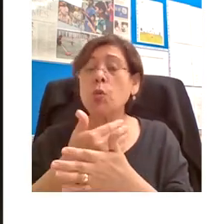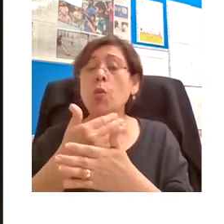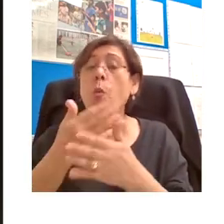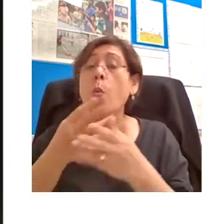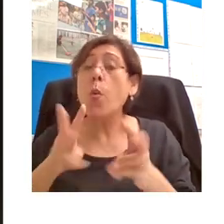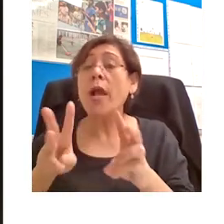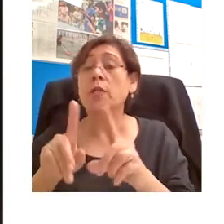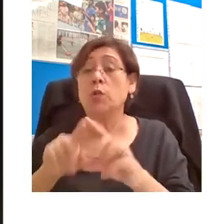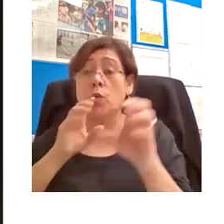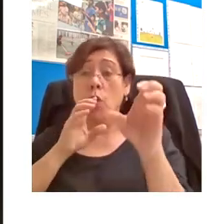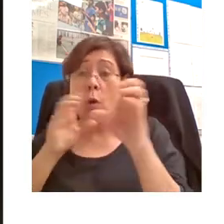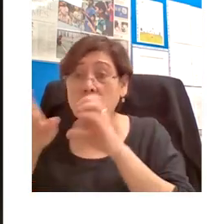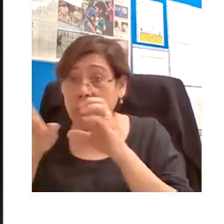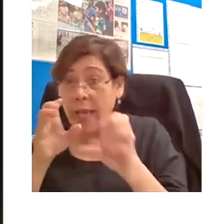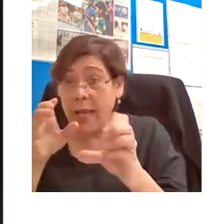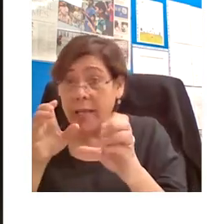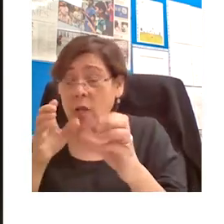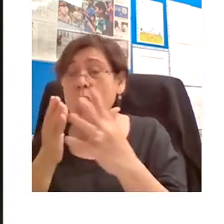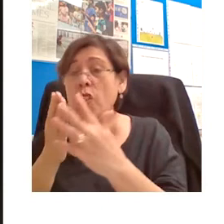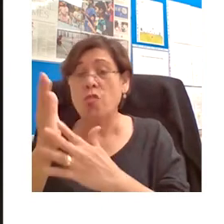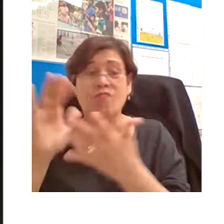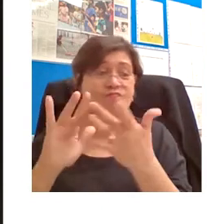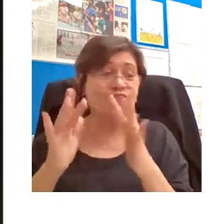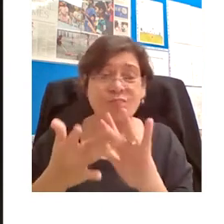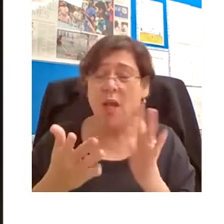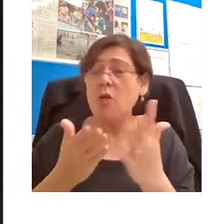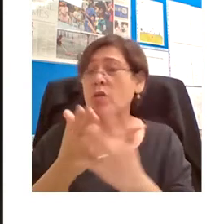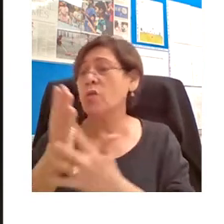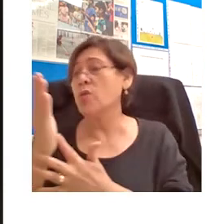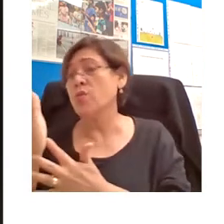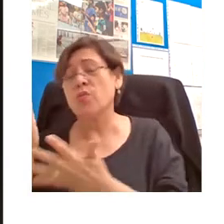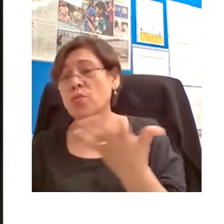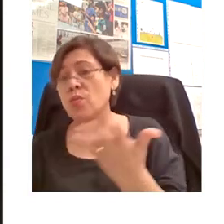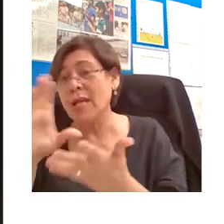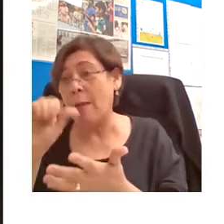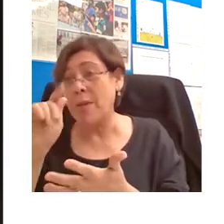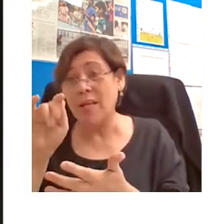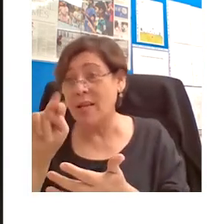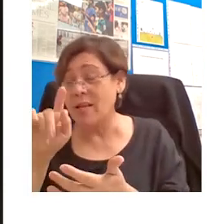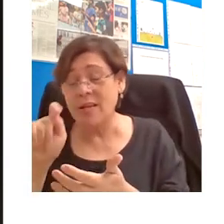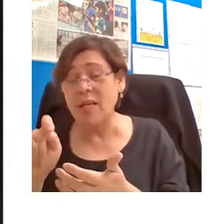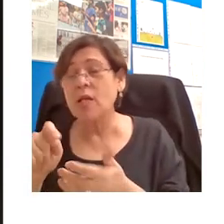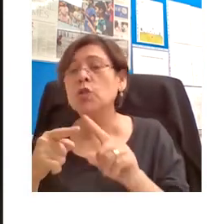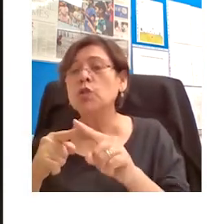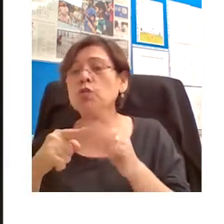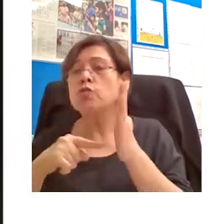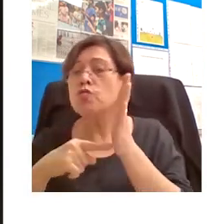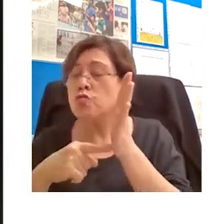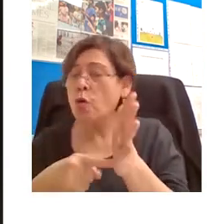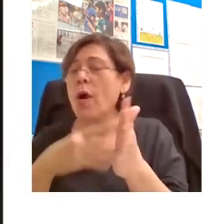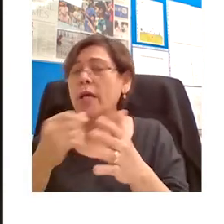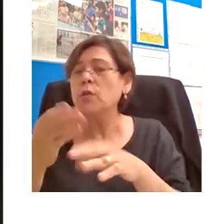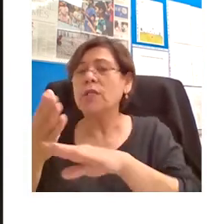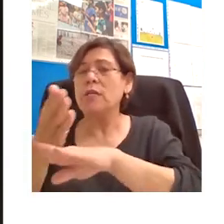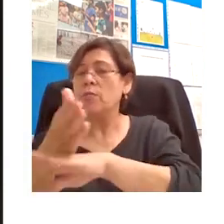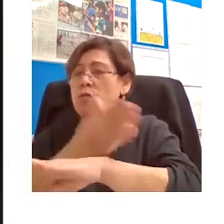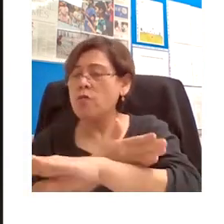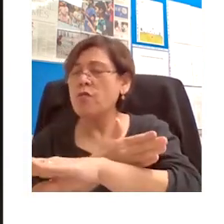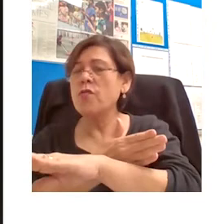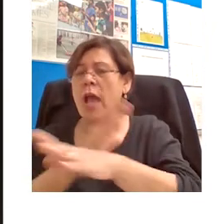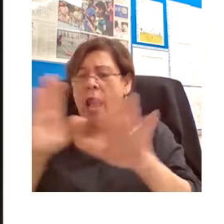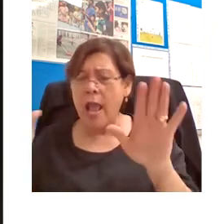to the core mission of the university, while using them to enhance and preserve all that's best about traditional academic